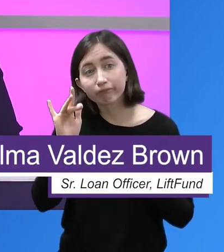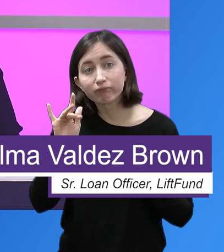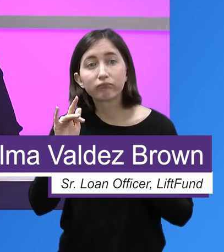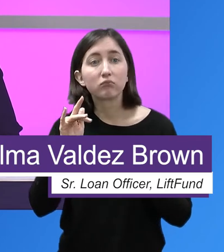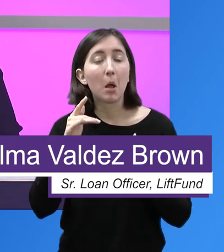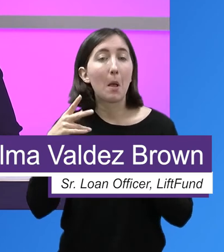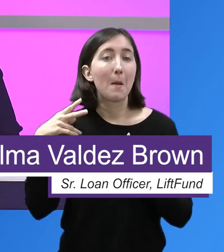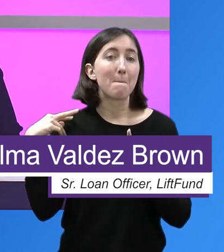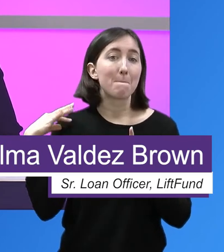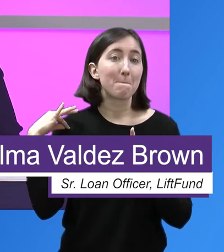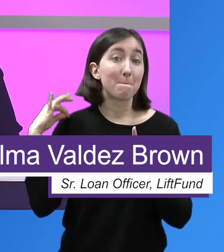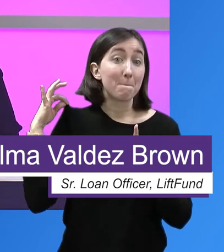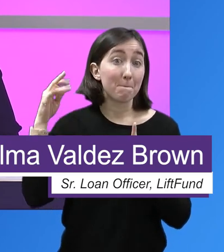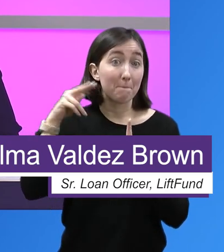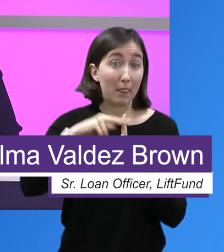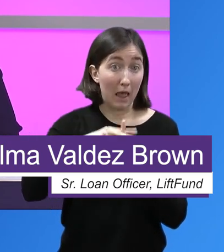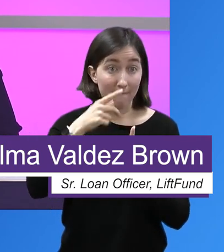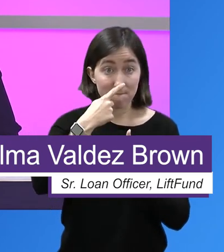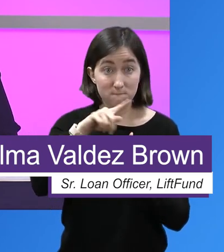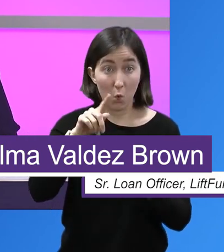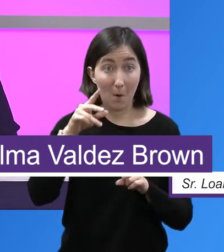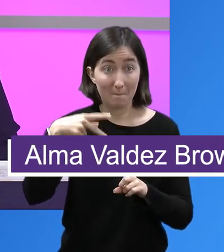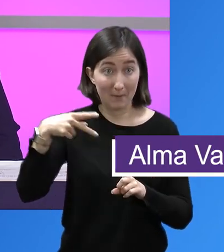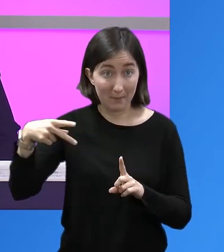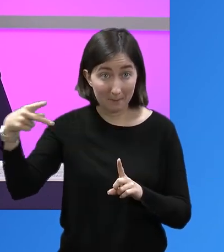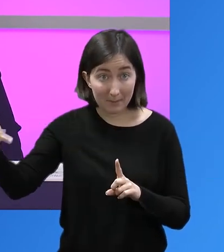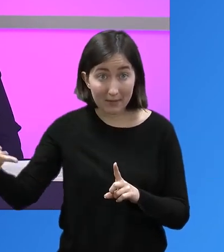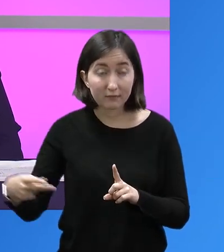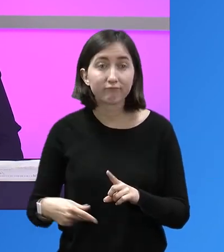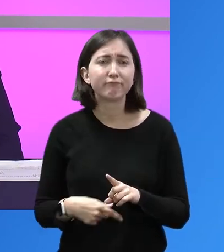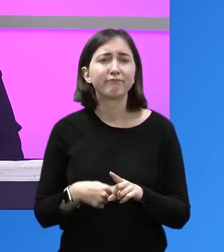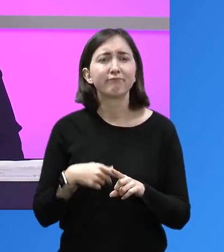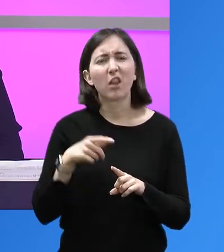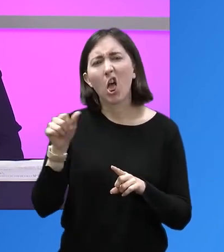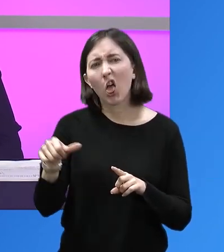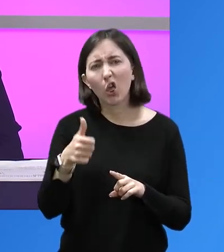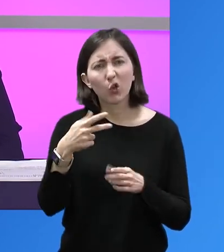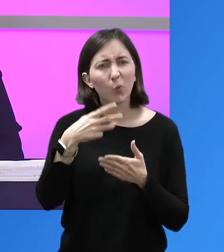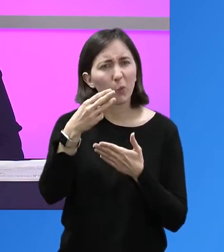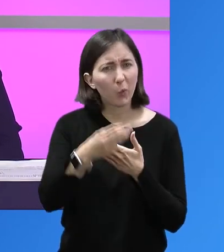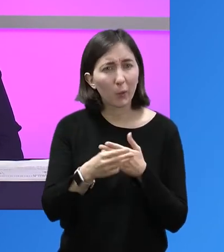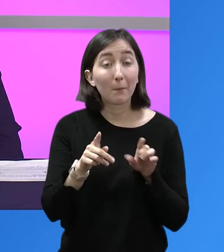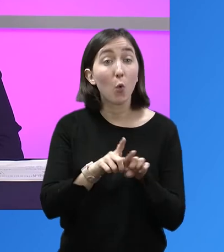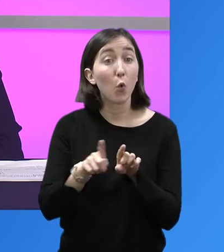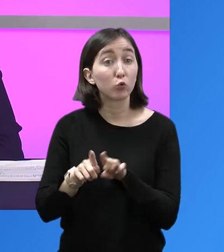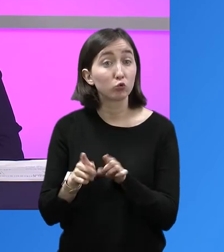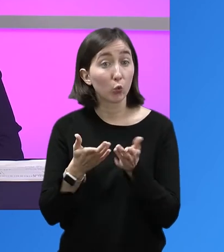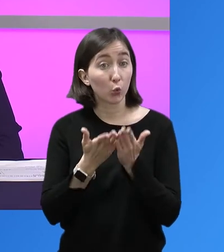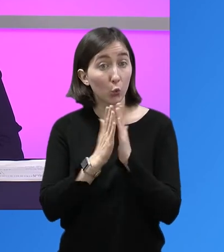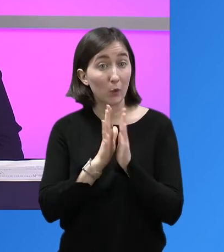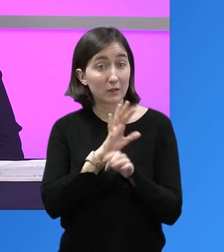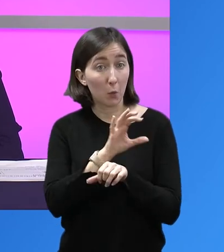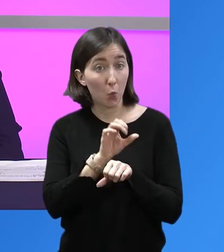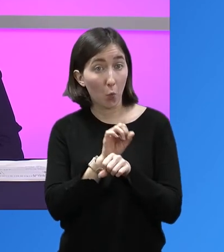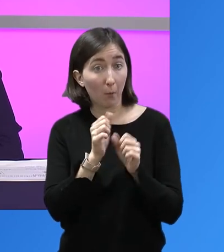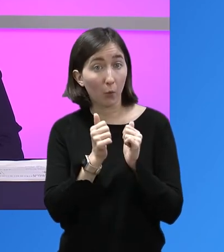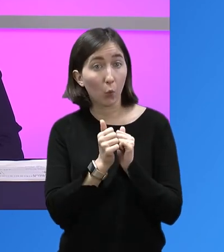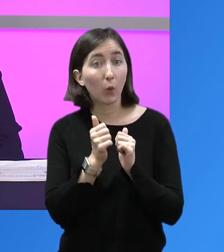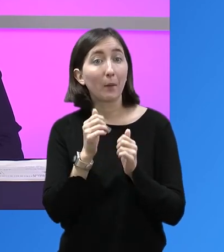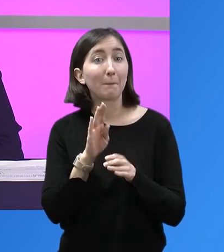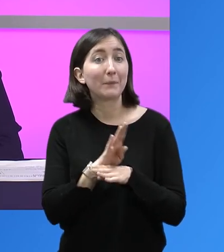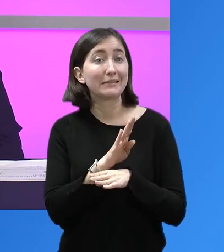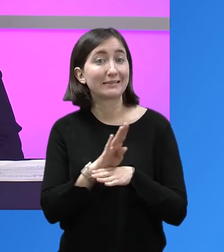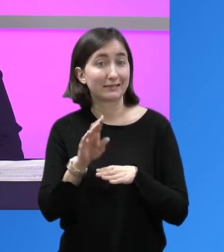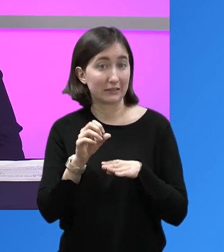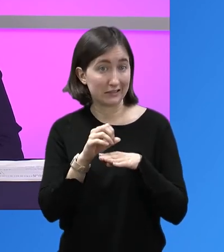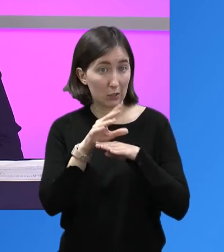the link for applying for the PPP, for applying for these other loan programs, and even a request for an appointment with one of our